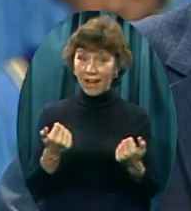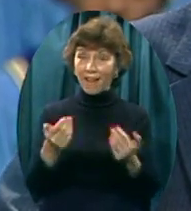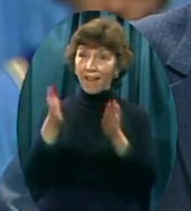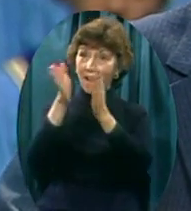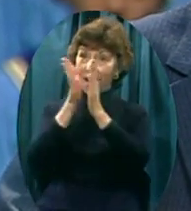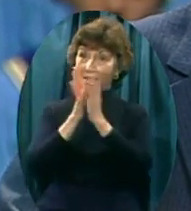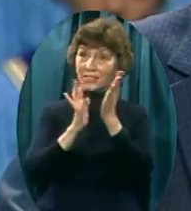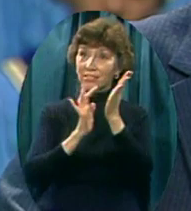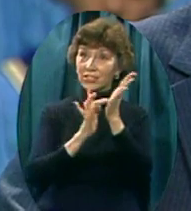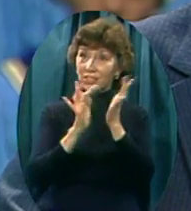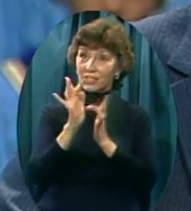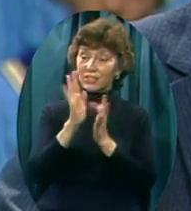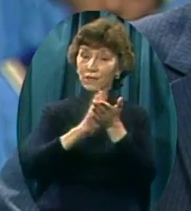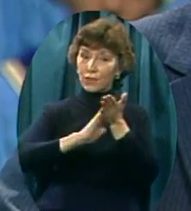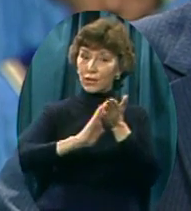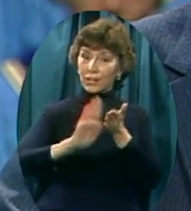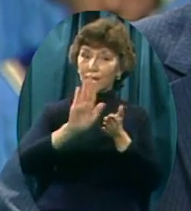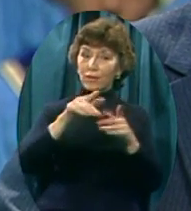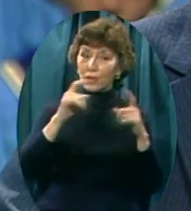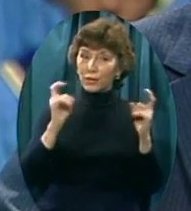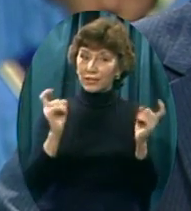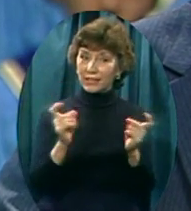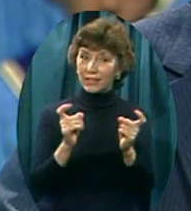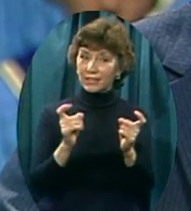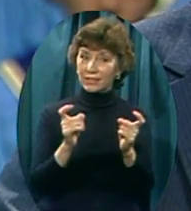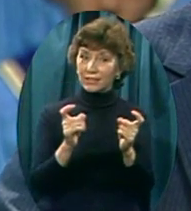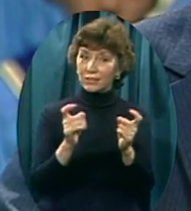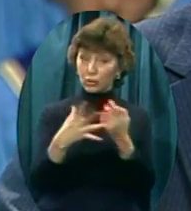And pray this prayer with me And mean it from your heart